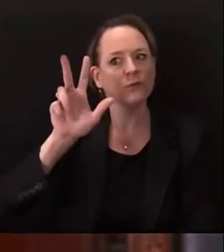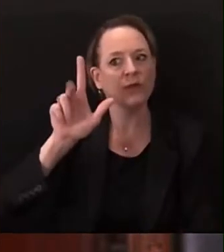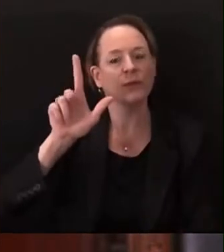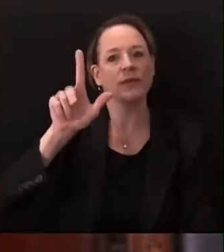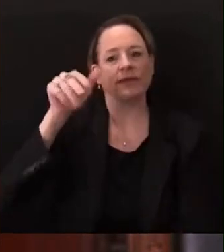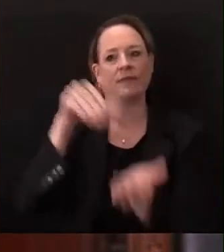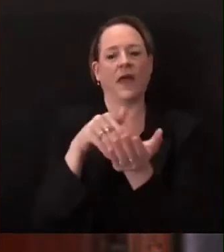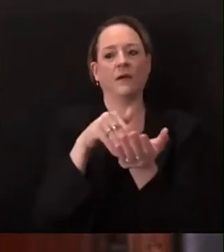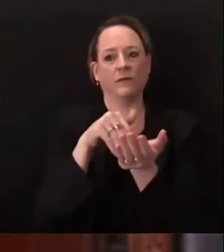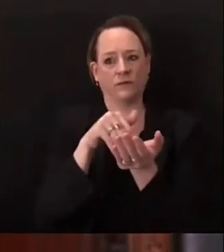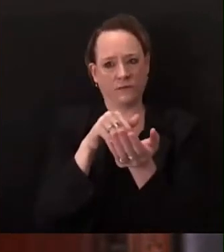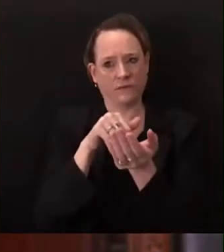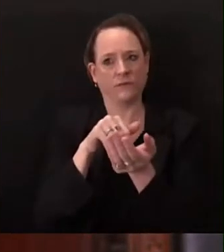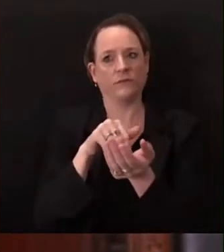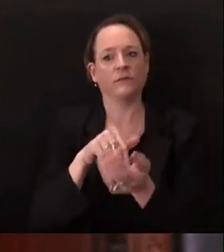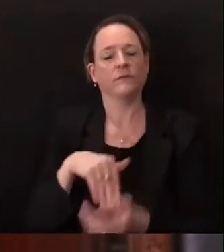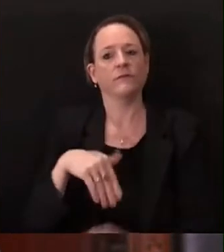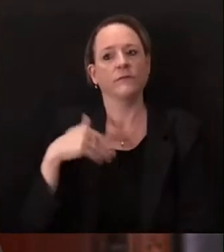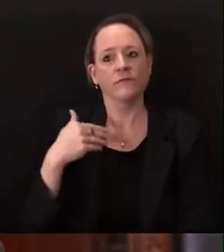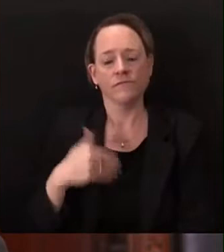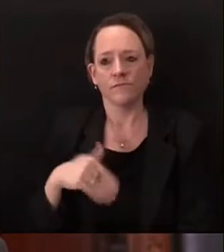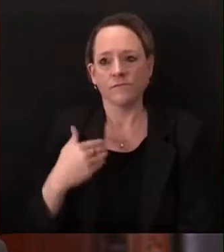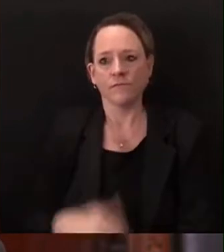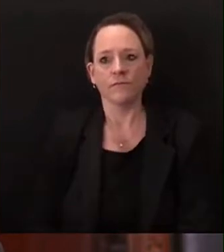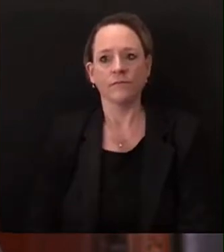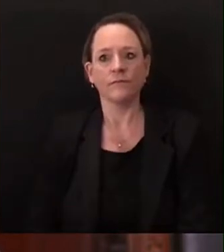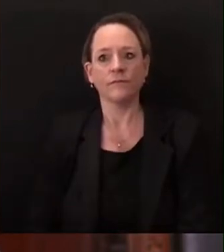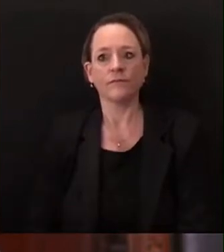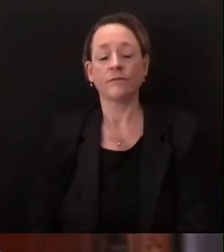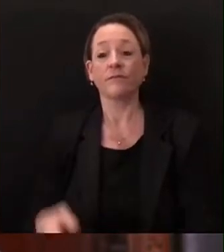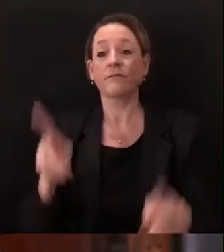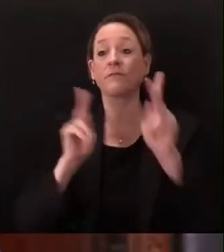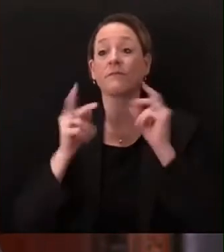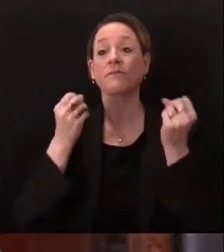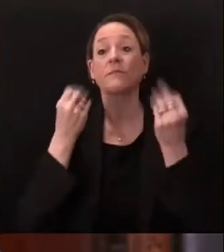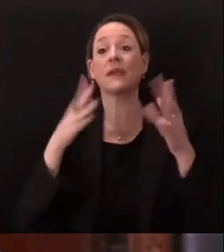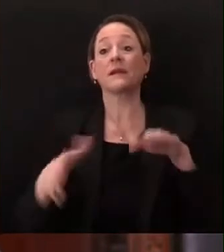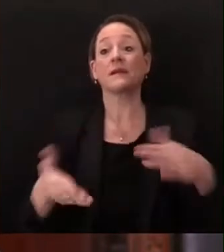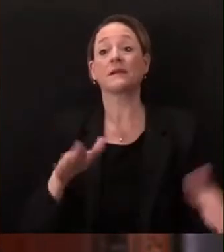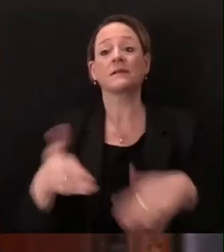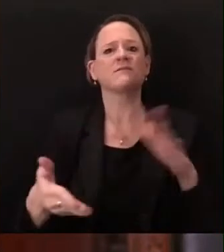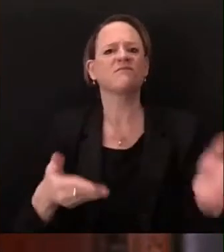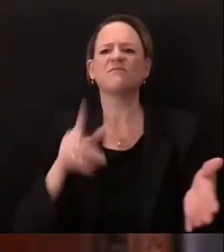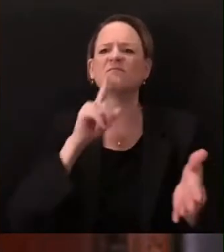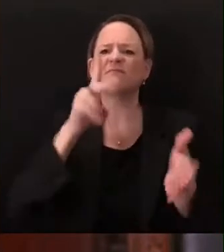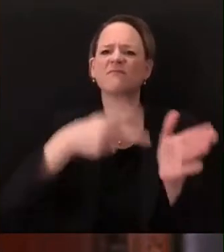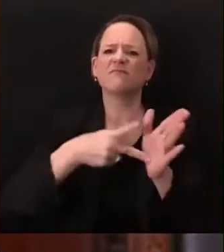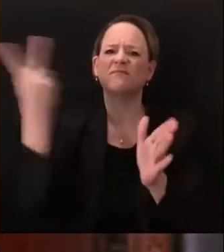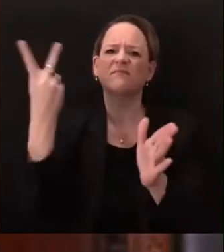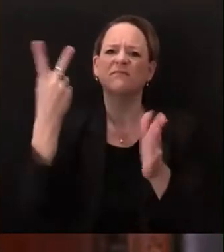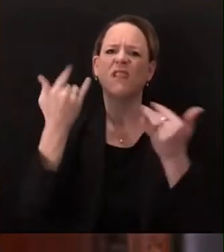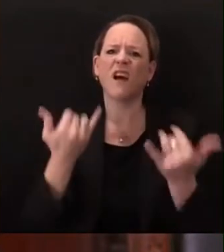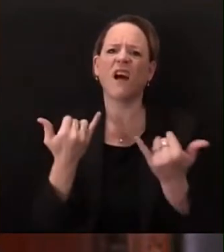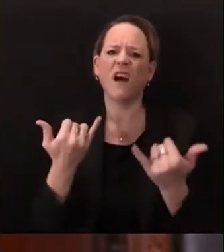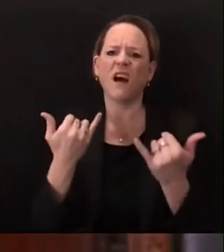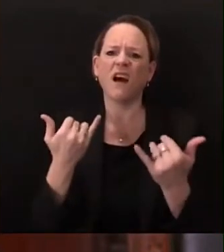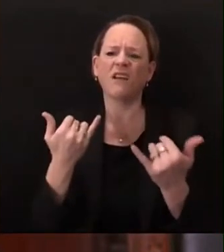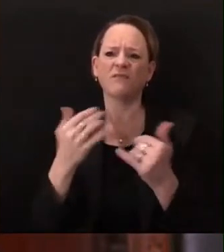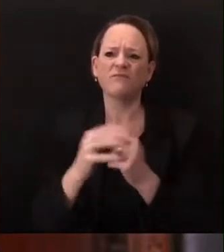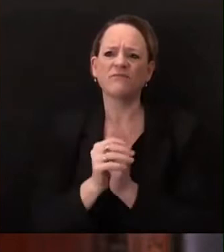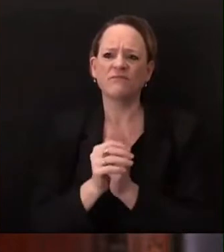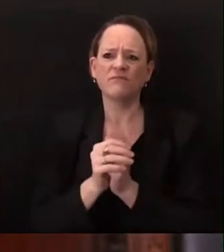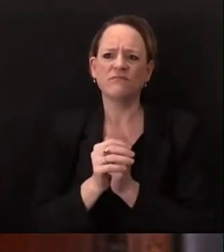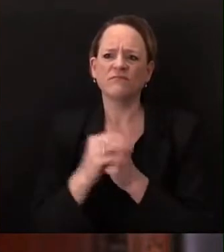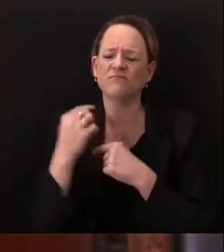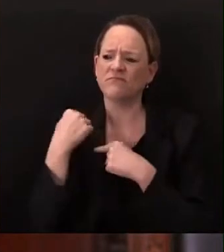the number of wisconsinites we've lost since i issued my last public health emergency we've lost another more